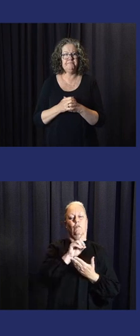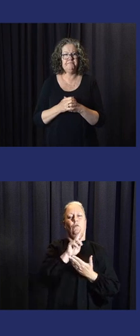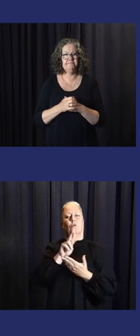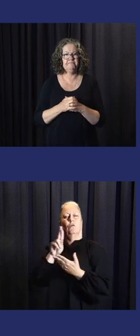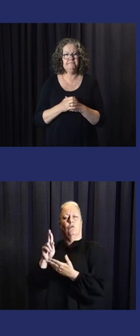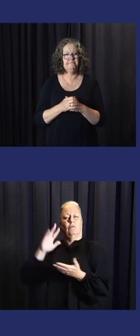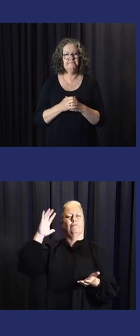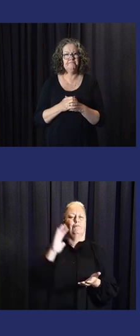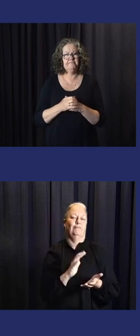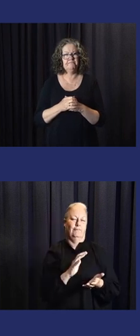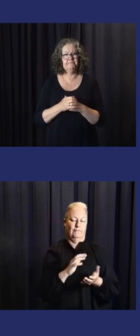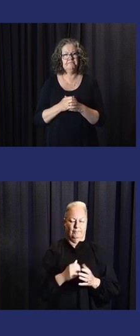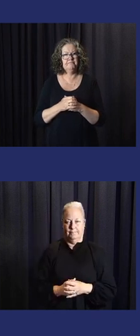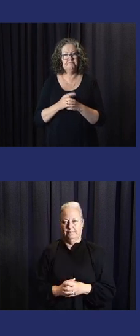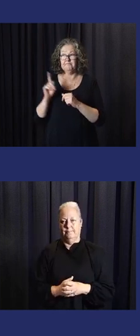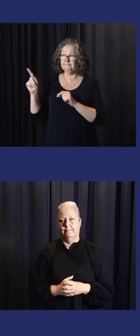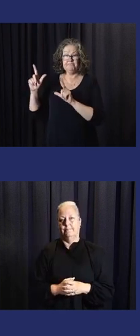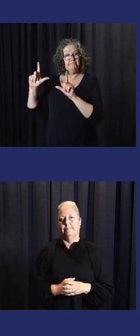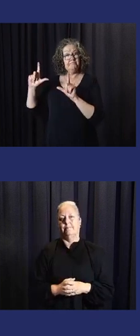role in disaster risk reduction.